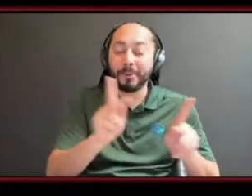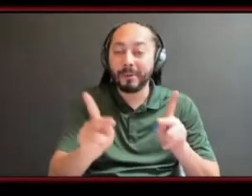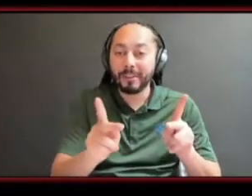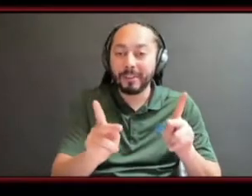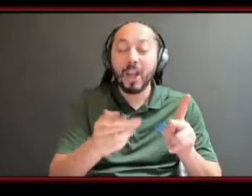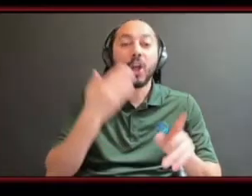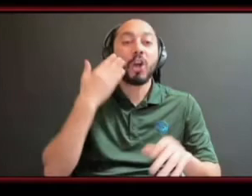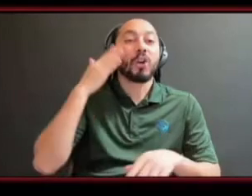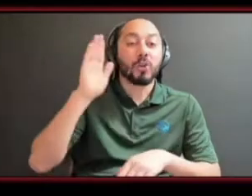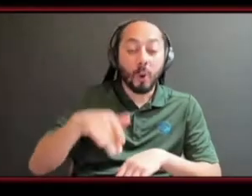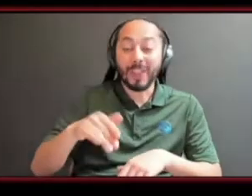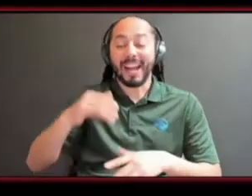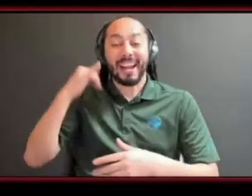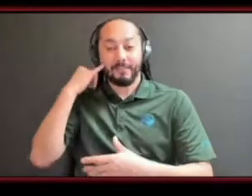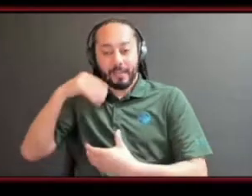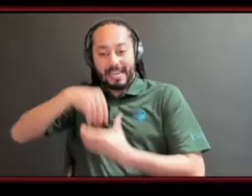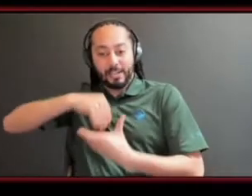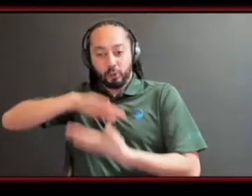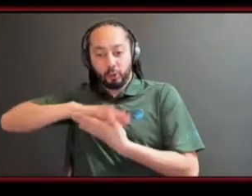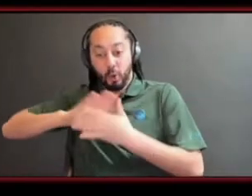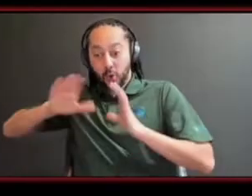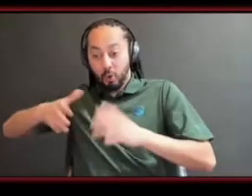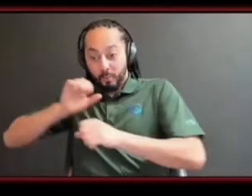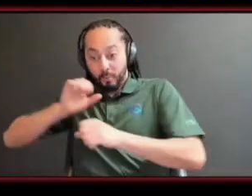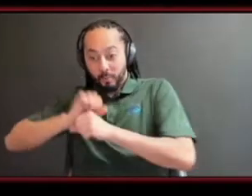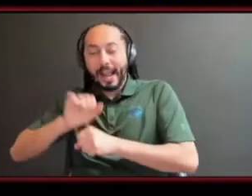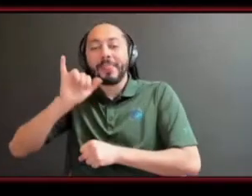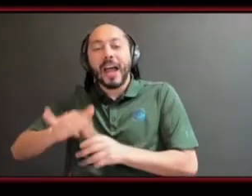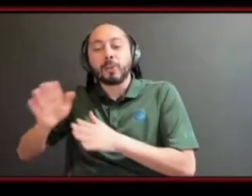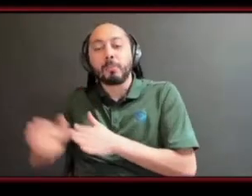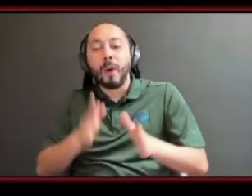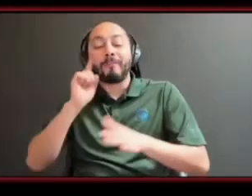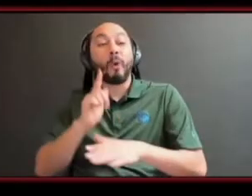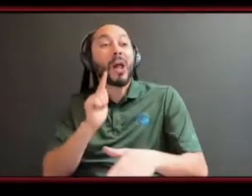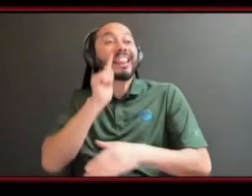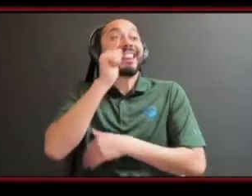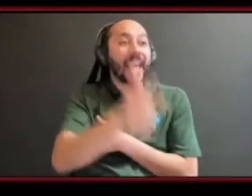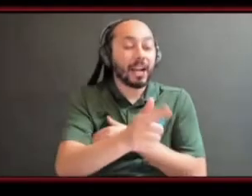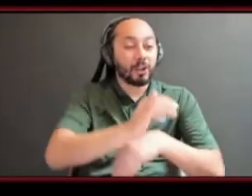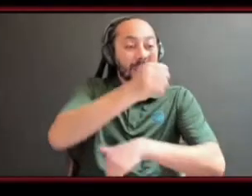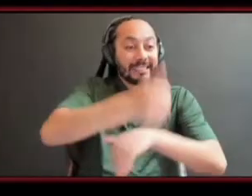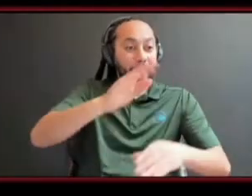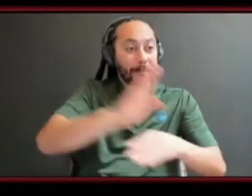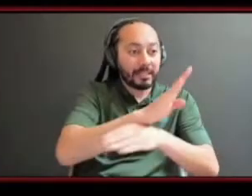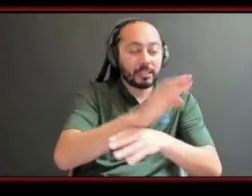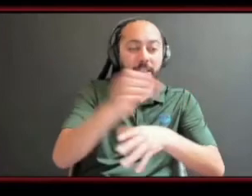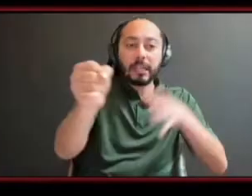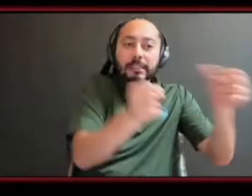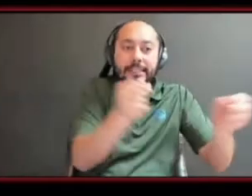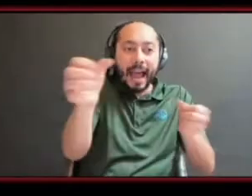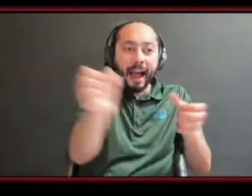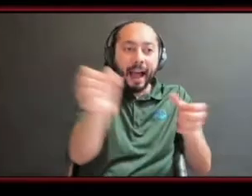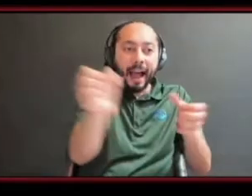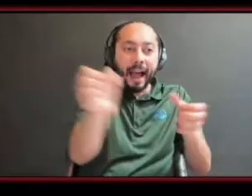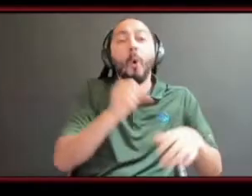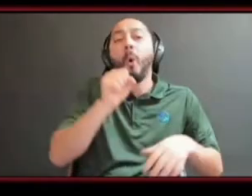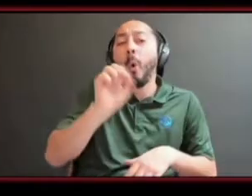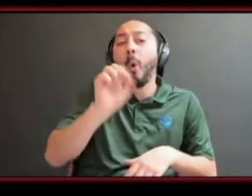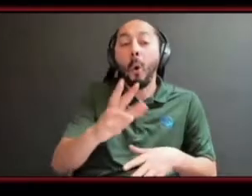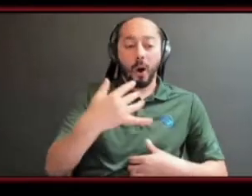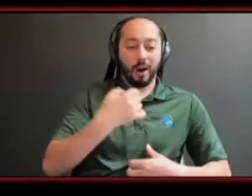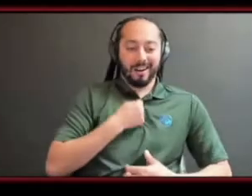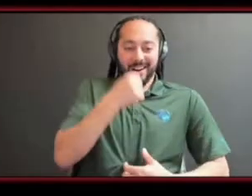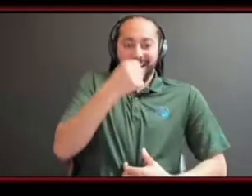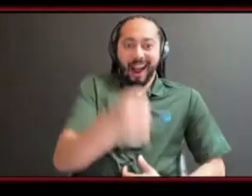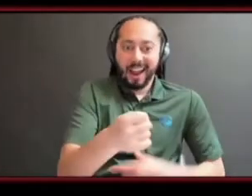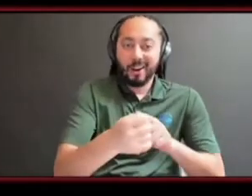prepared for what's going to happen outside so when you work whether you own your own business or you're working for someone else you have to learn